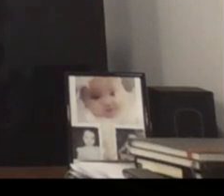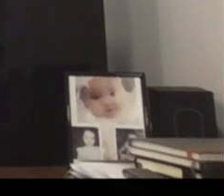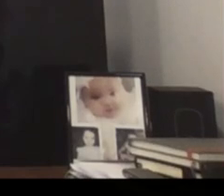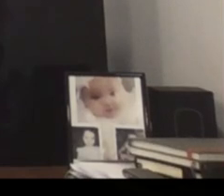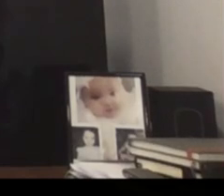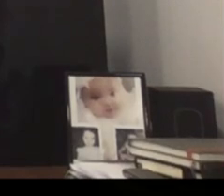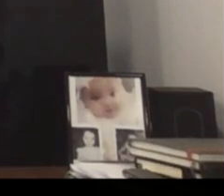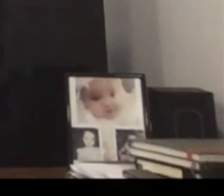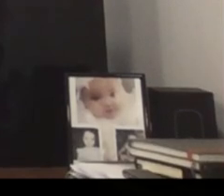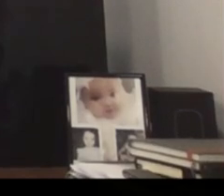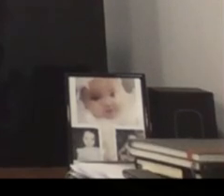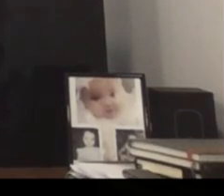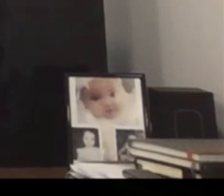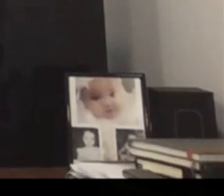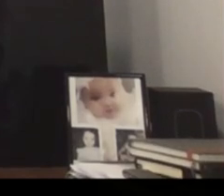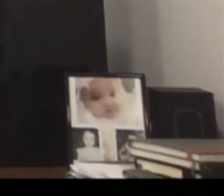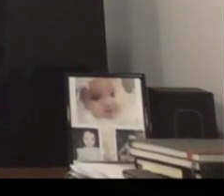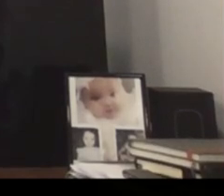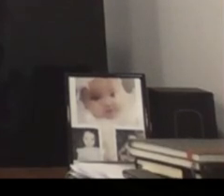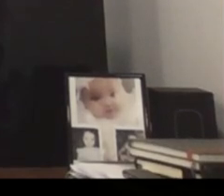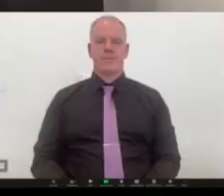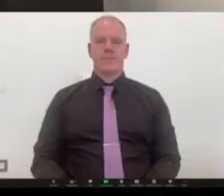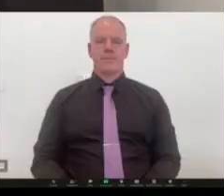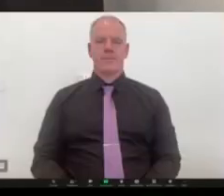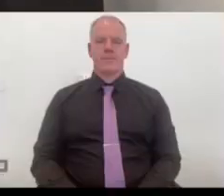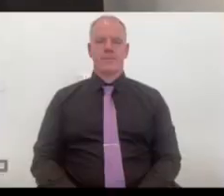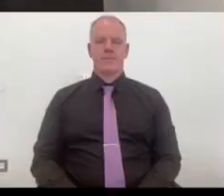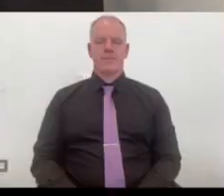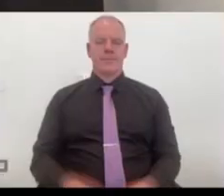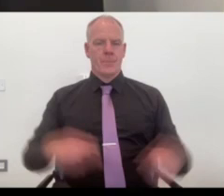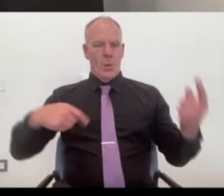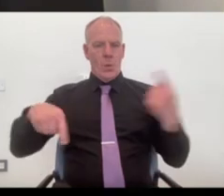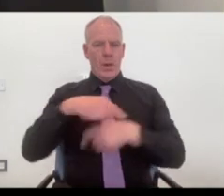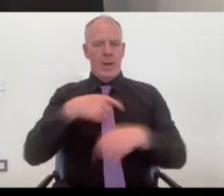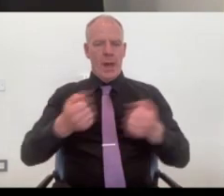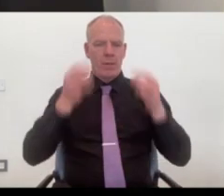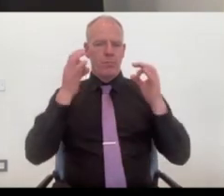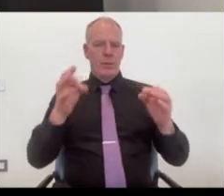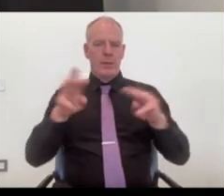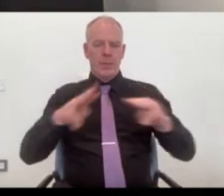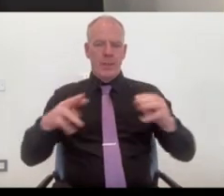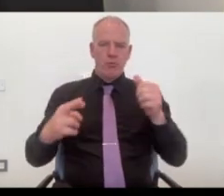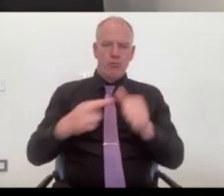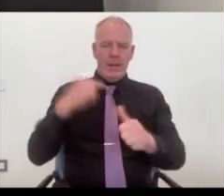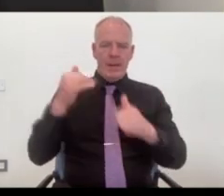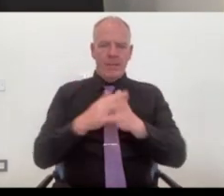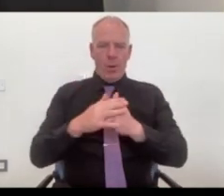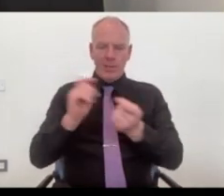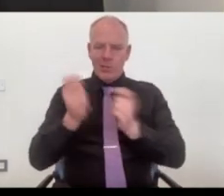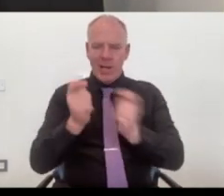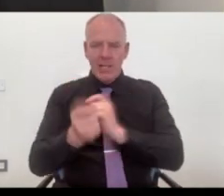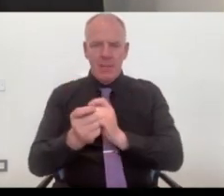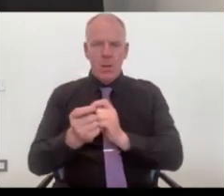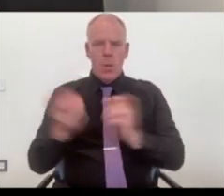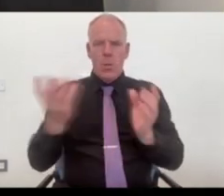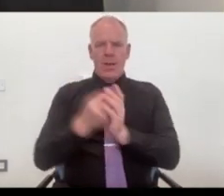the unknown, not knowing what form that was going to take. And how can you prepare for something that you're not entirely sure what that is going to mean for you and your business? So